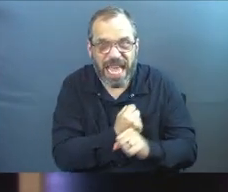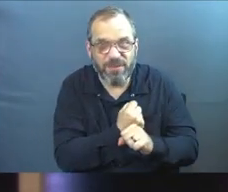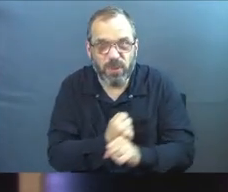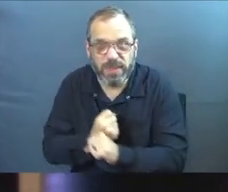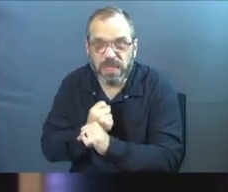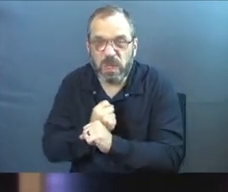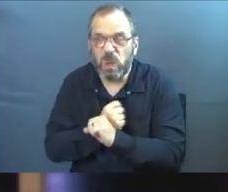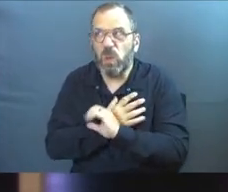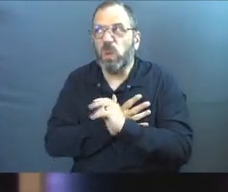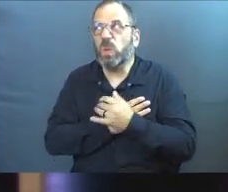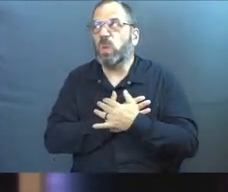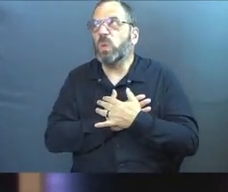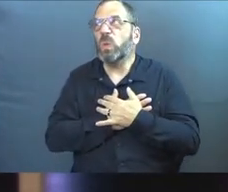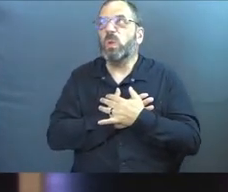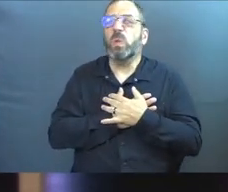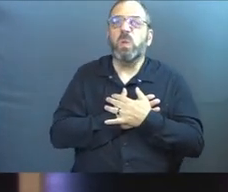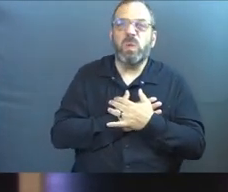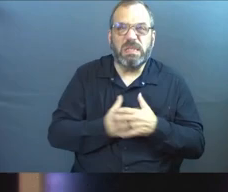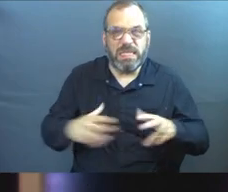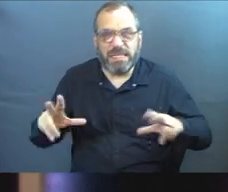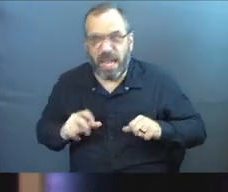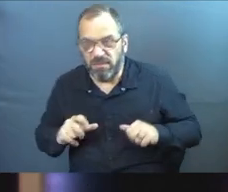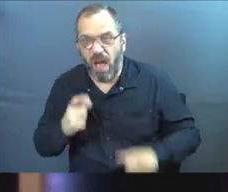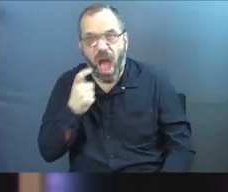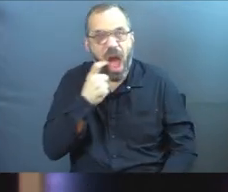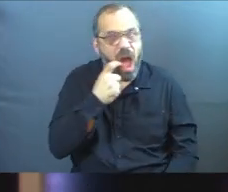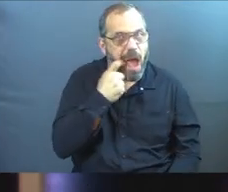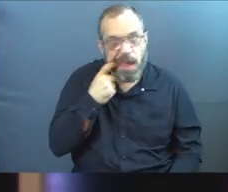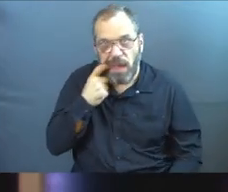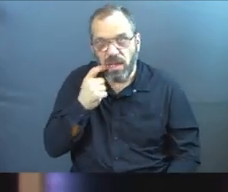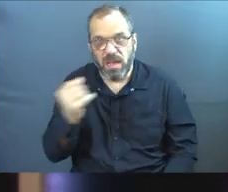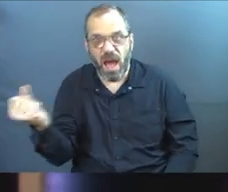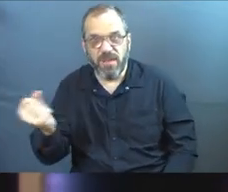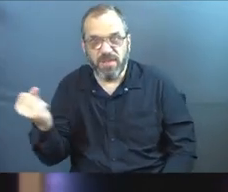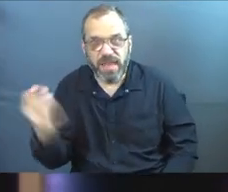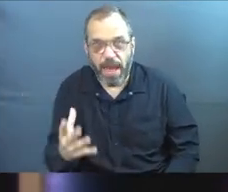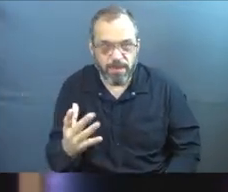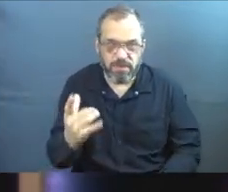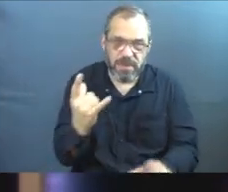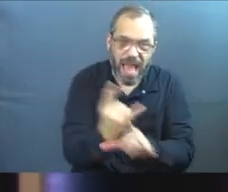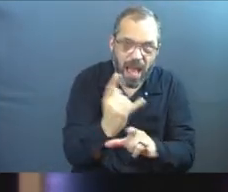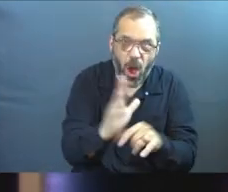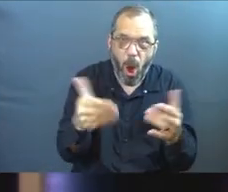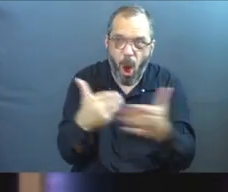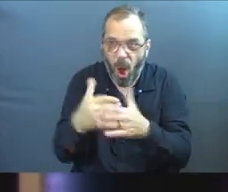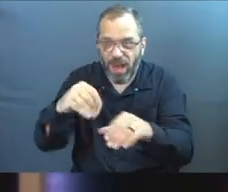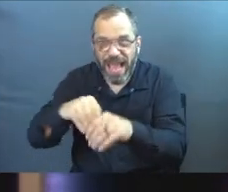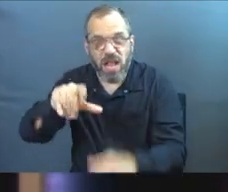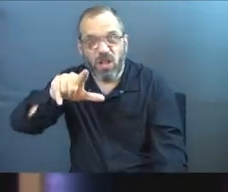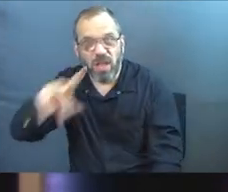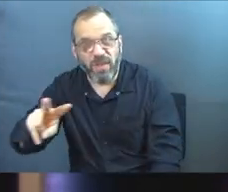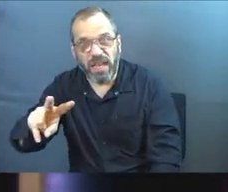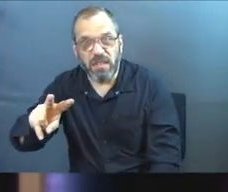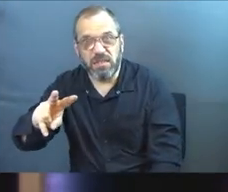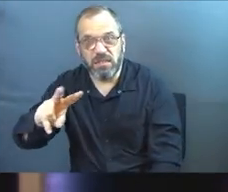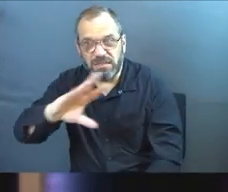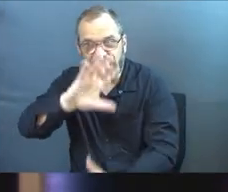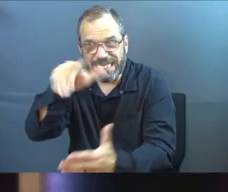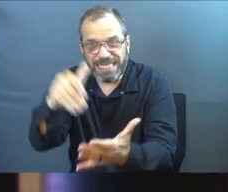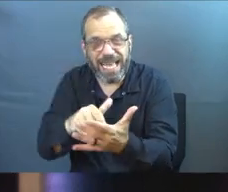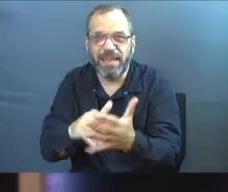right? And the selfishness and the addiction and all the things that run that place at its heart,